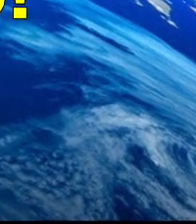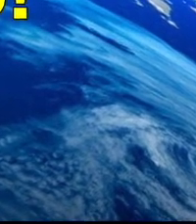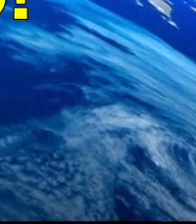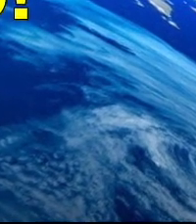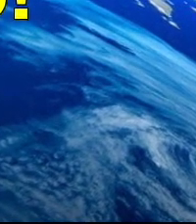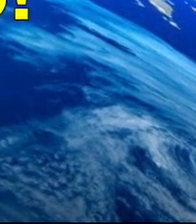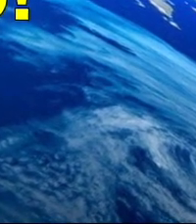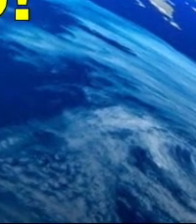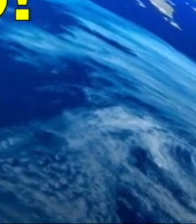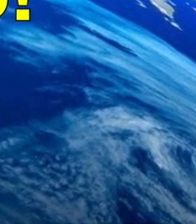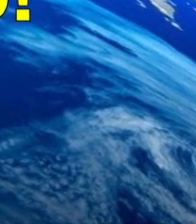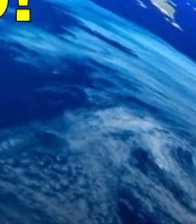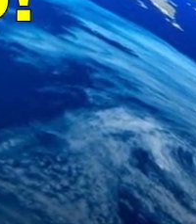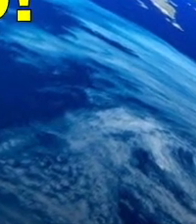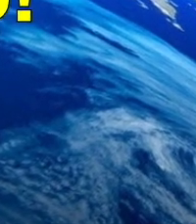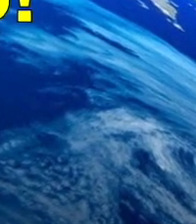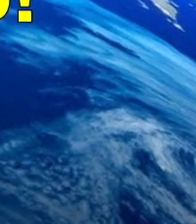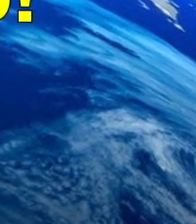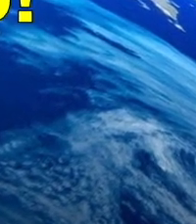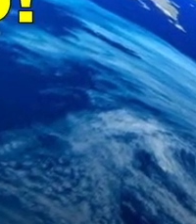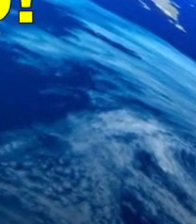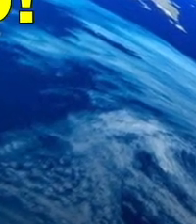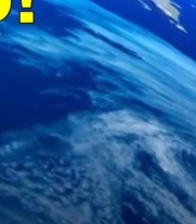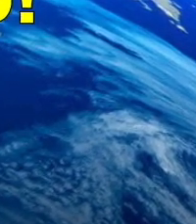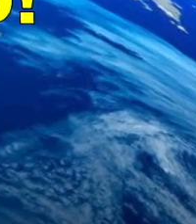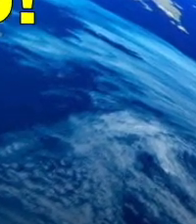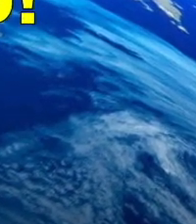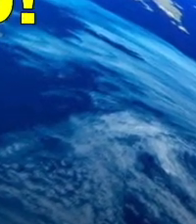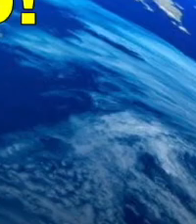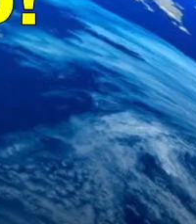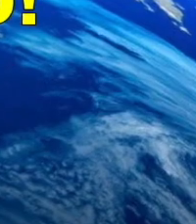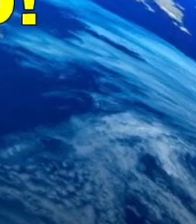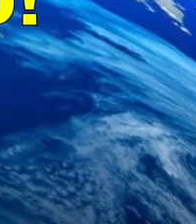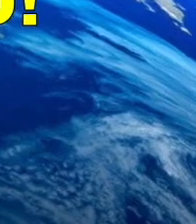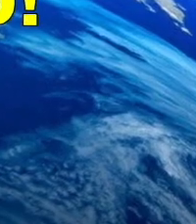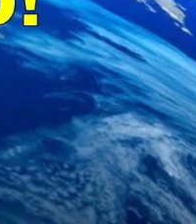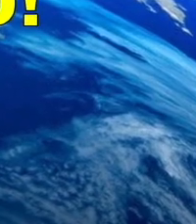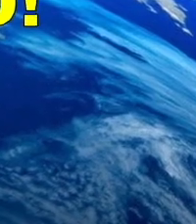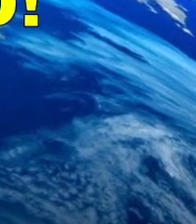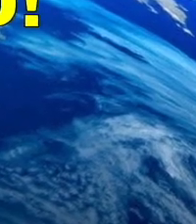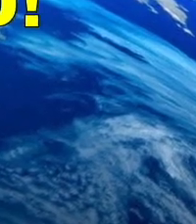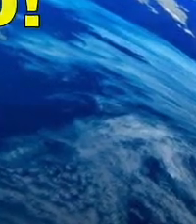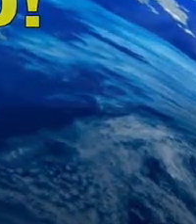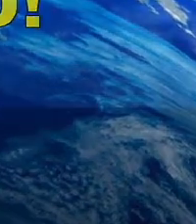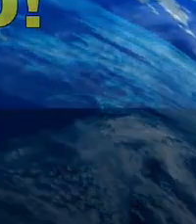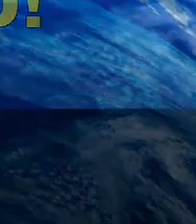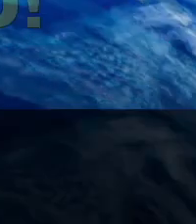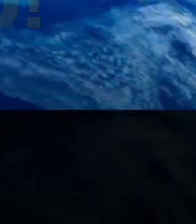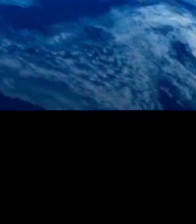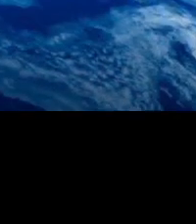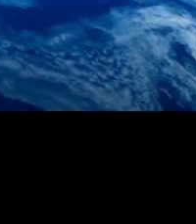Lead us on the path to be Jesus, our Lord.